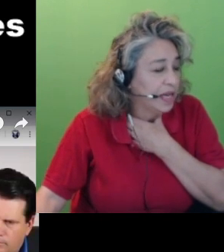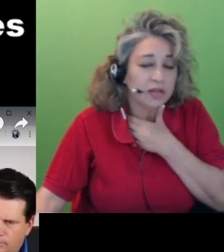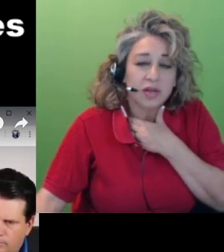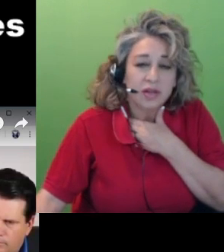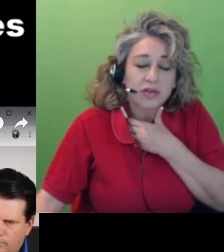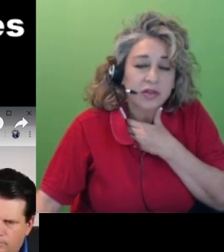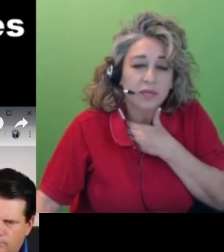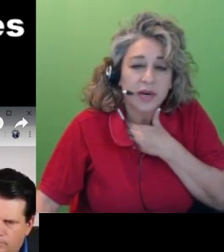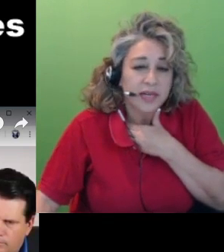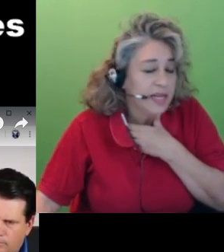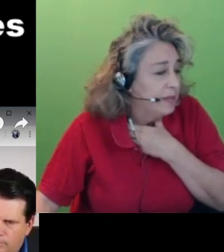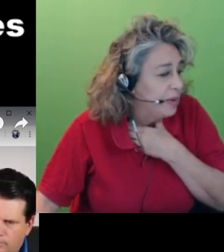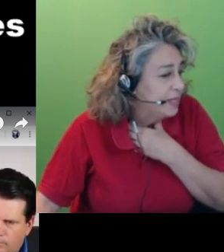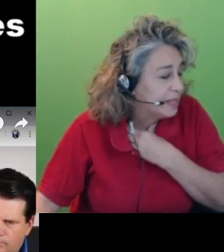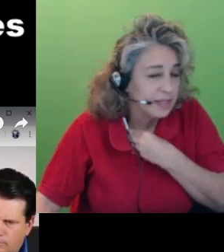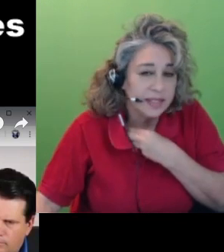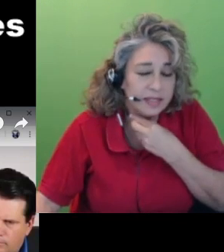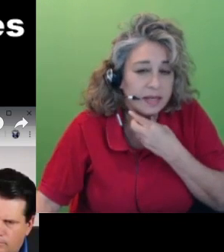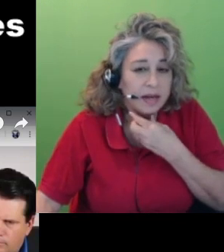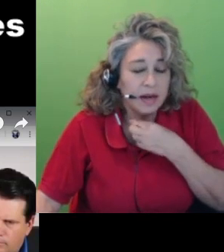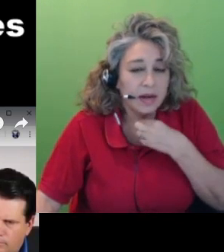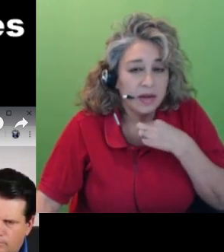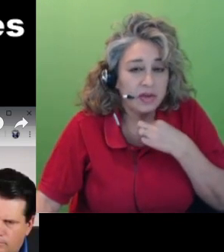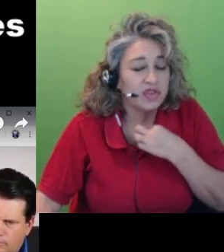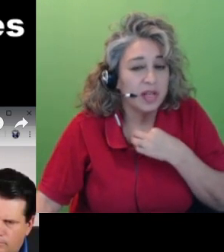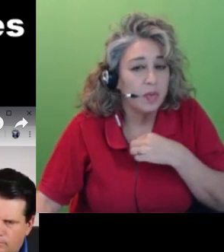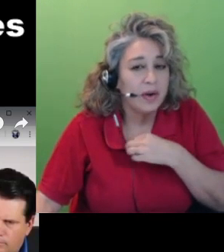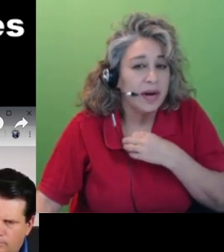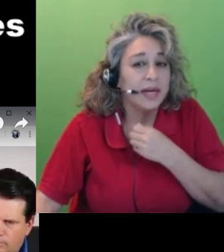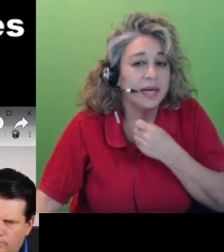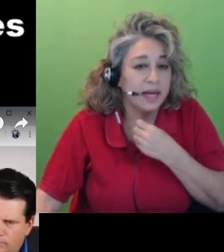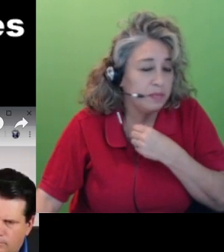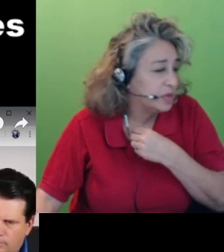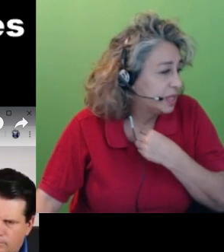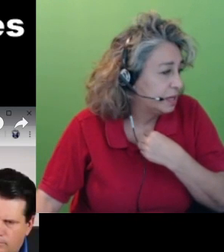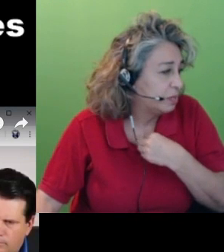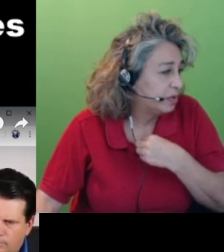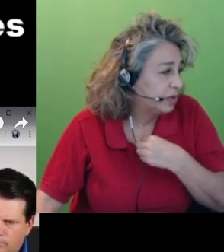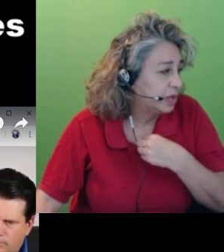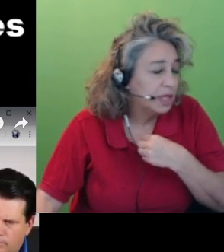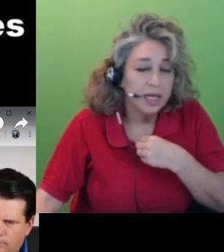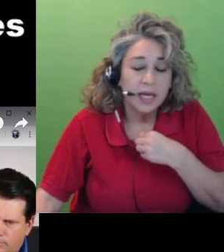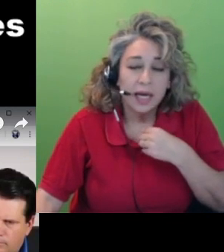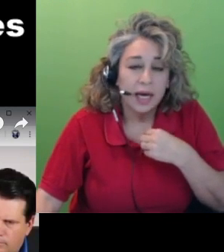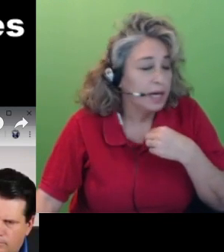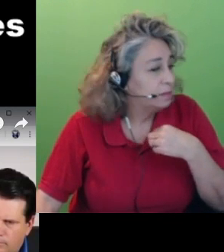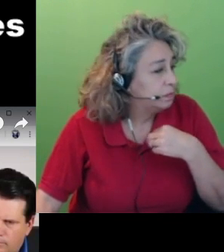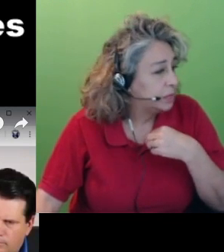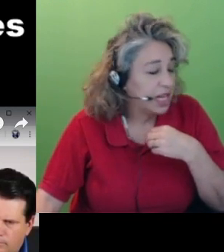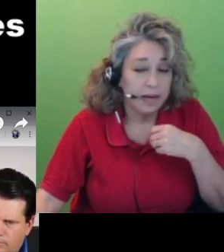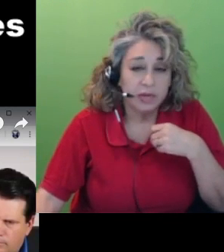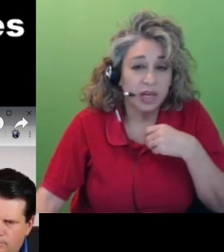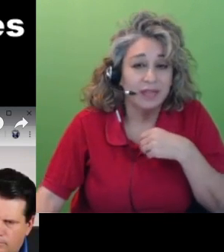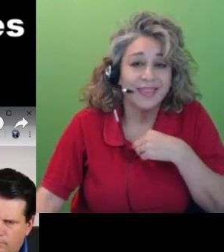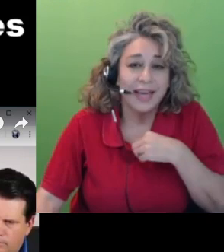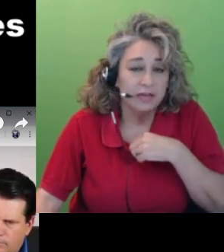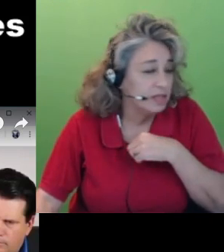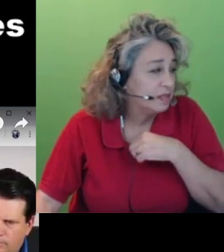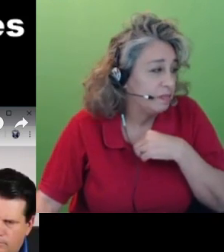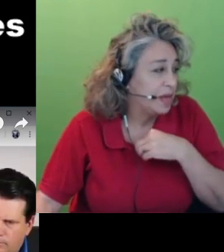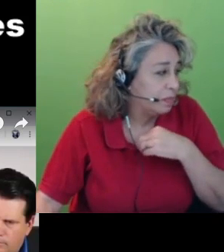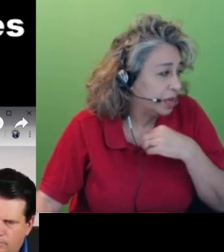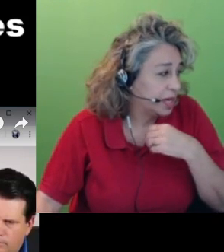uh he goes on youtube on a daily basis it's usually around 99 percent approval um and i'm talking